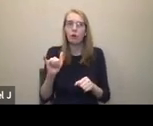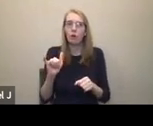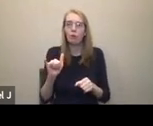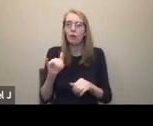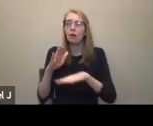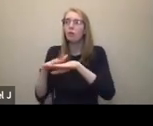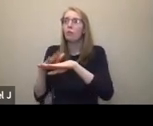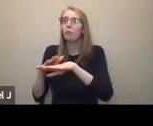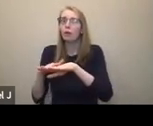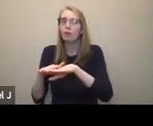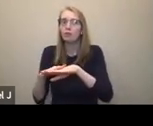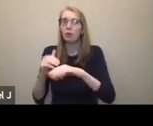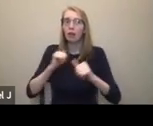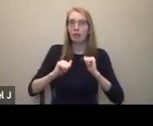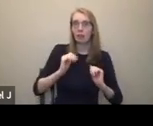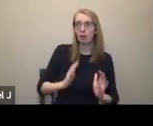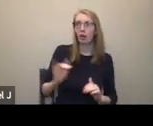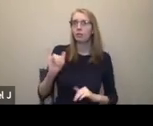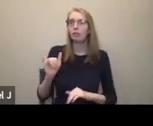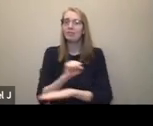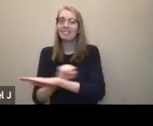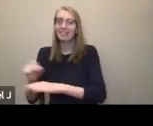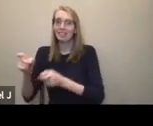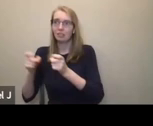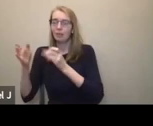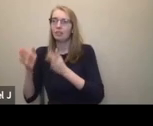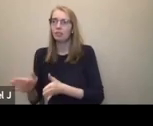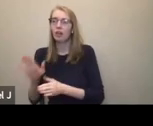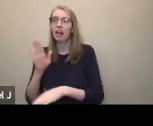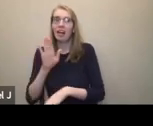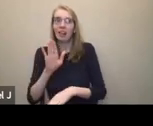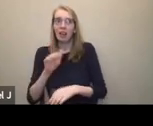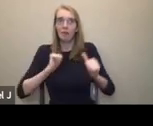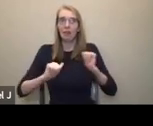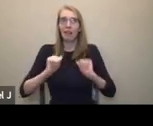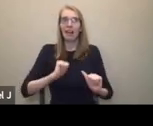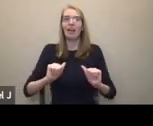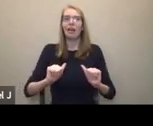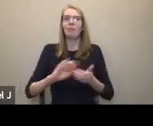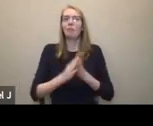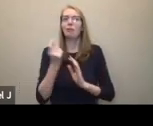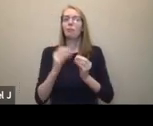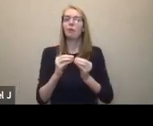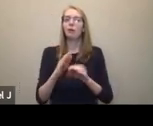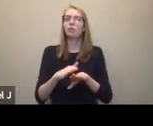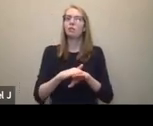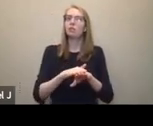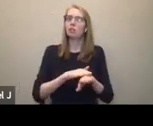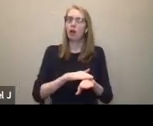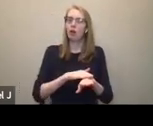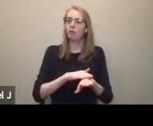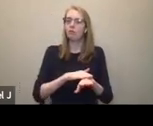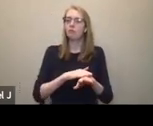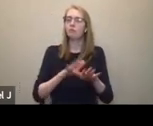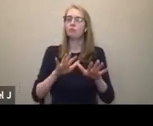a slower show, and eliminate strobe effects and all of those things. The number one resource in the country right now for relaxed performances is a company in